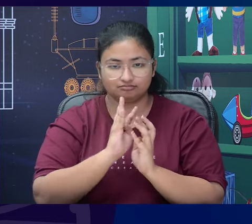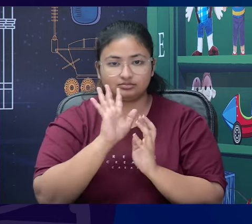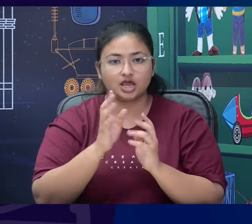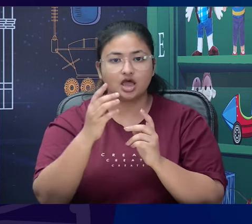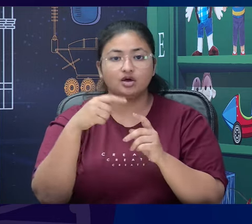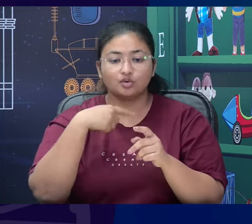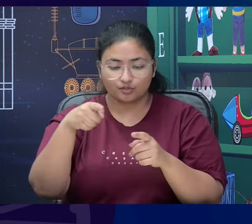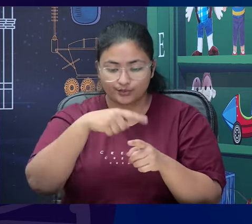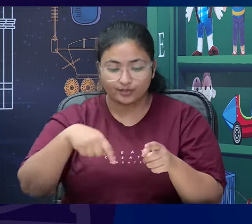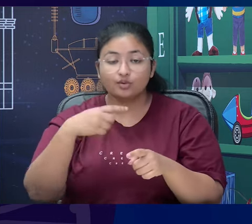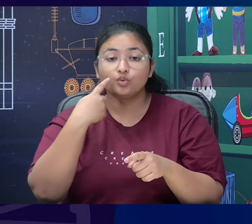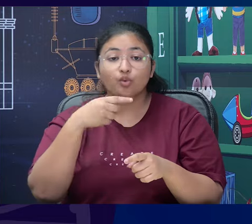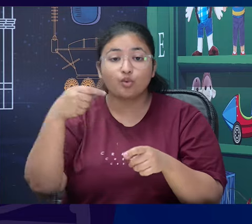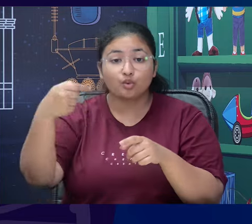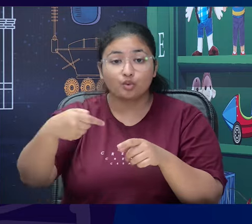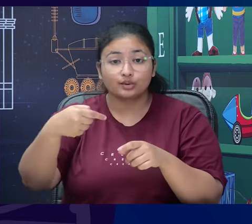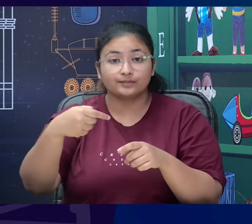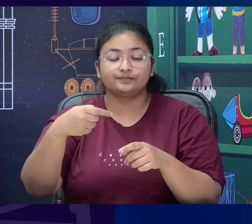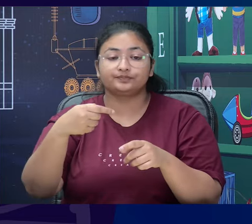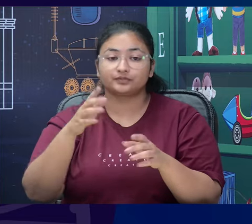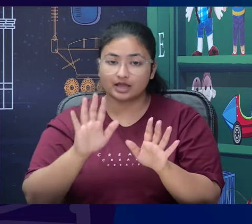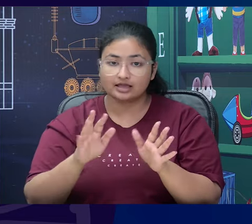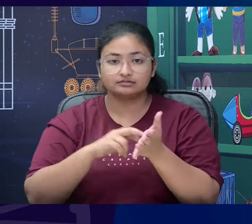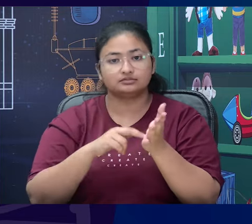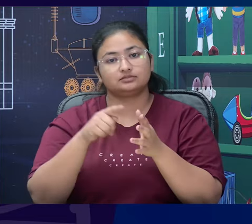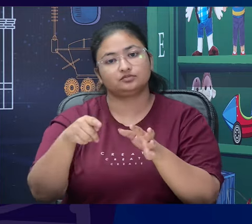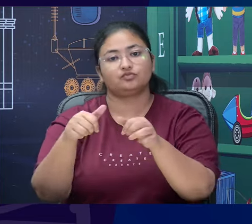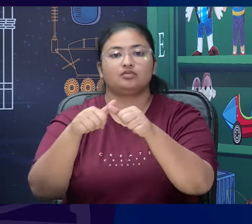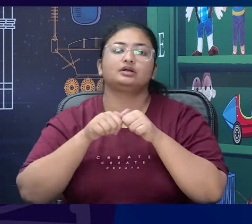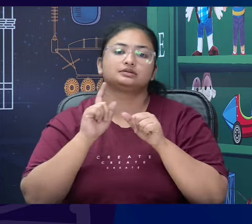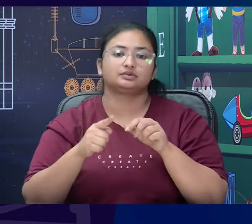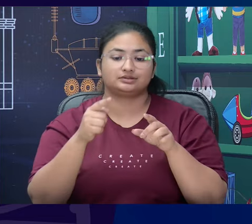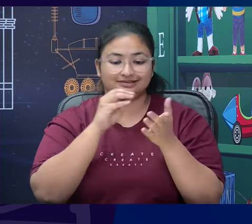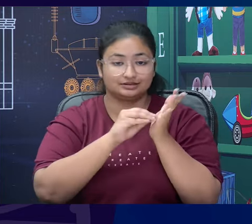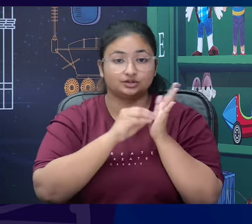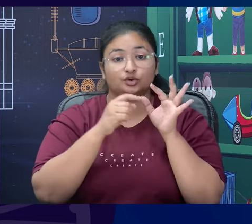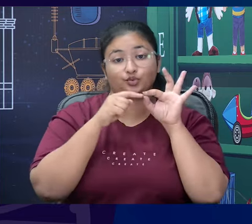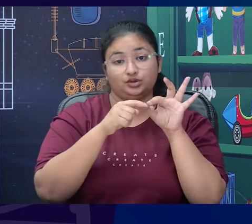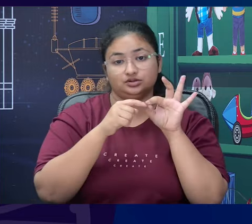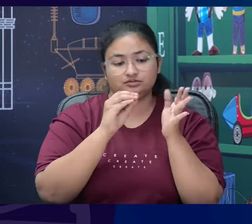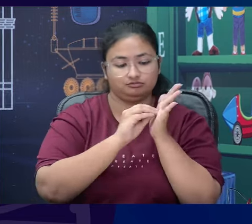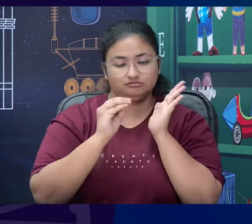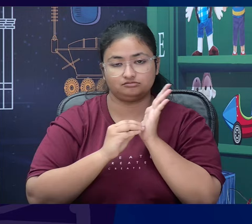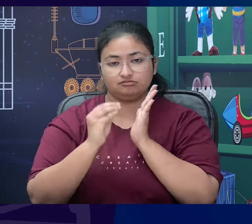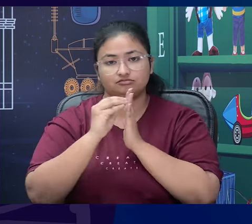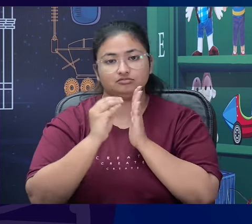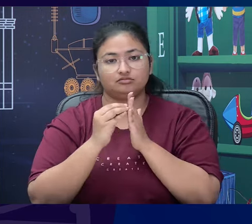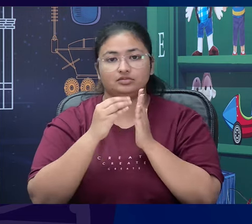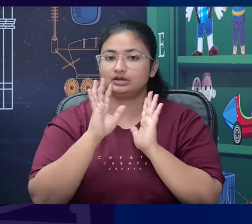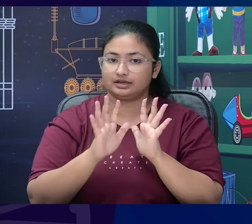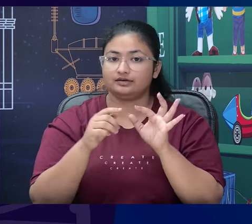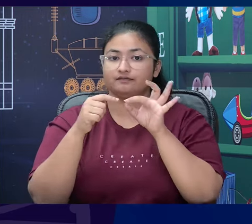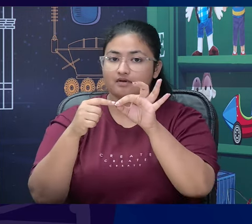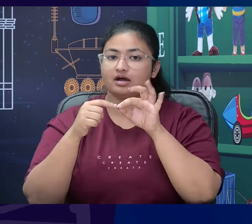that is the spinning the wheel activity. And these questions are for as you can see for